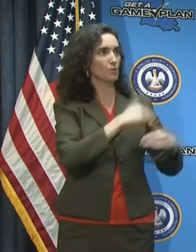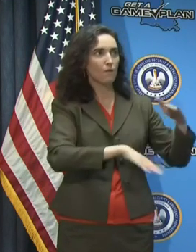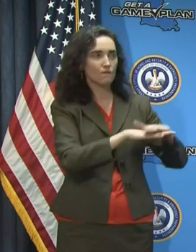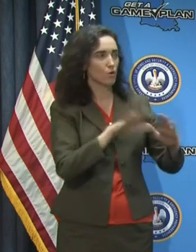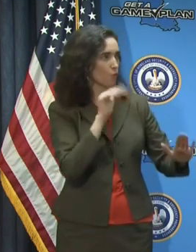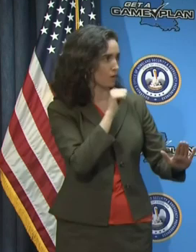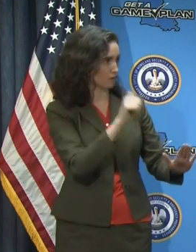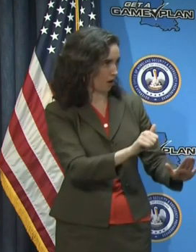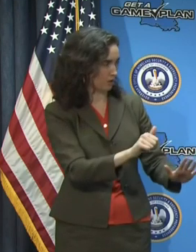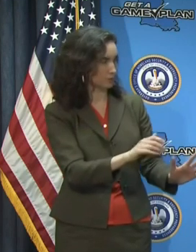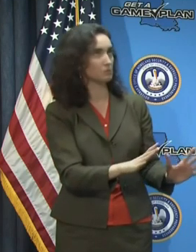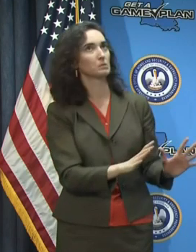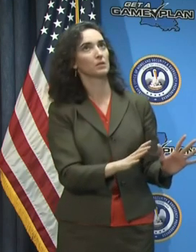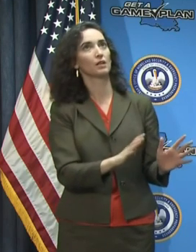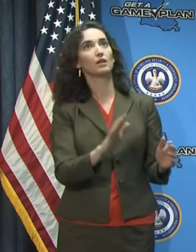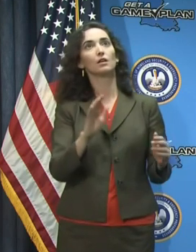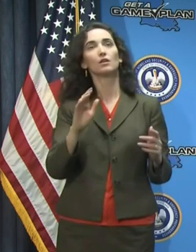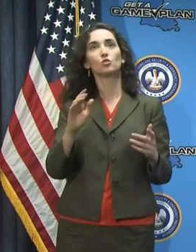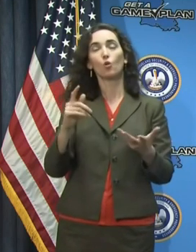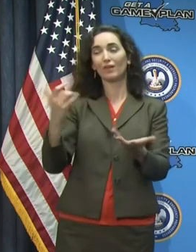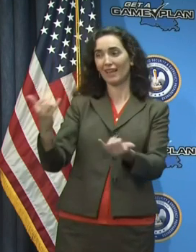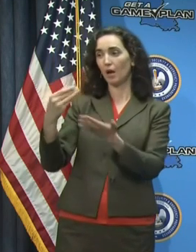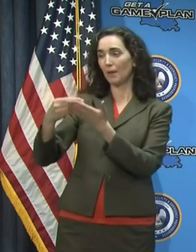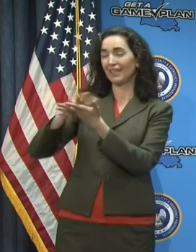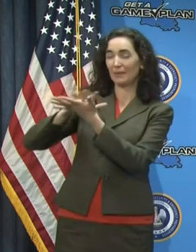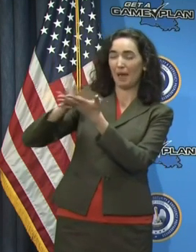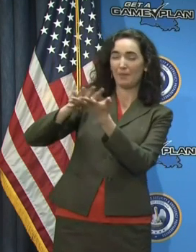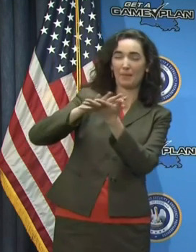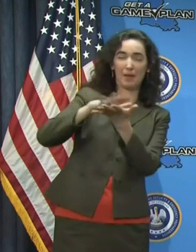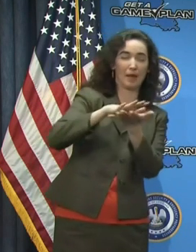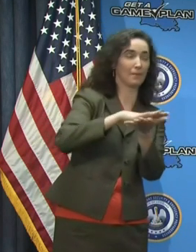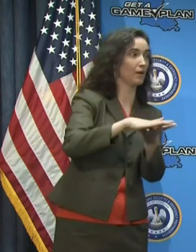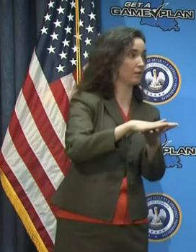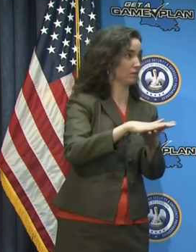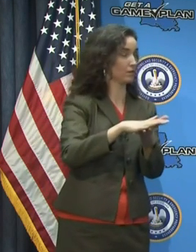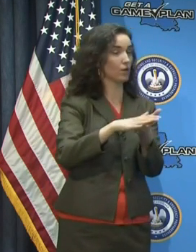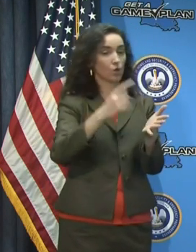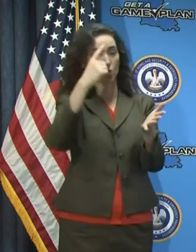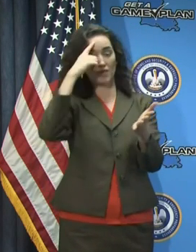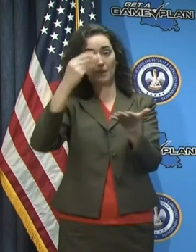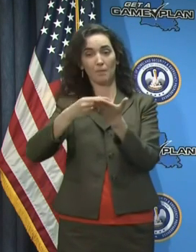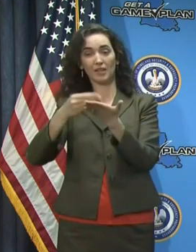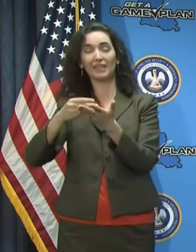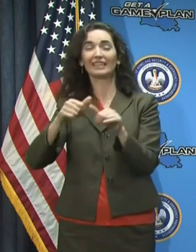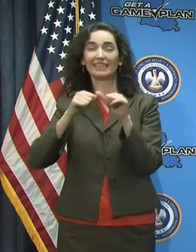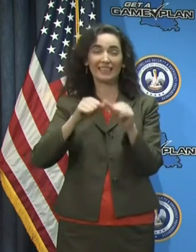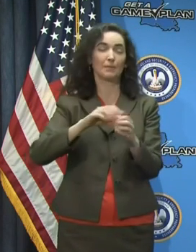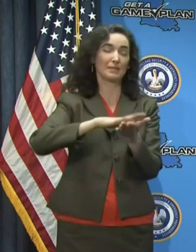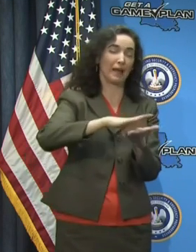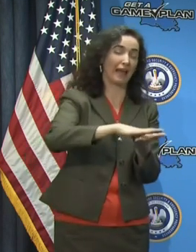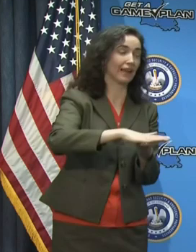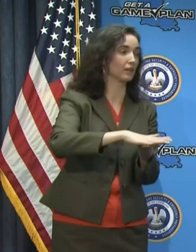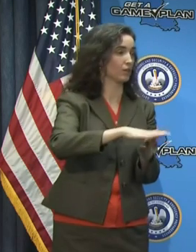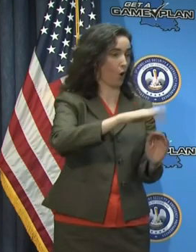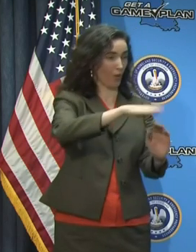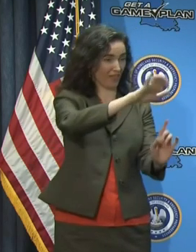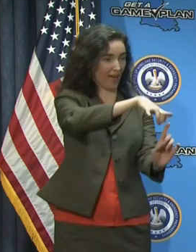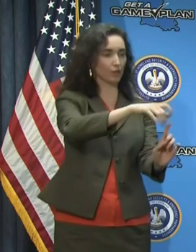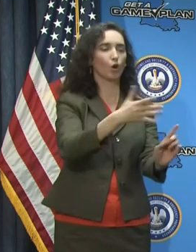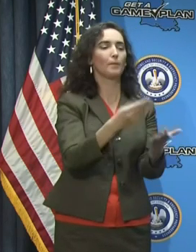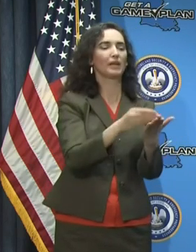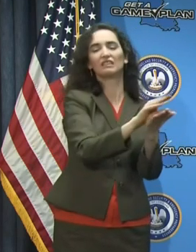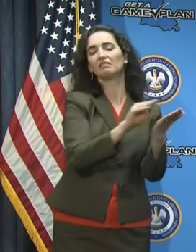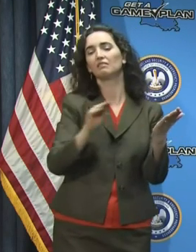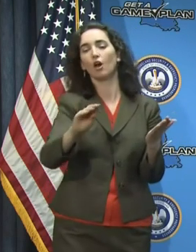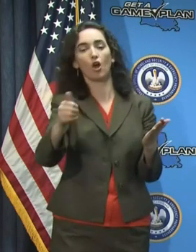governor reported 70 more deaths today. That is another one-day high for the state. But the good news is there are signs